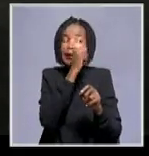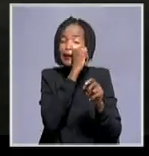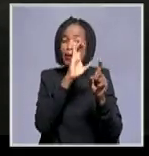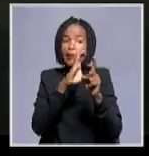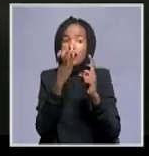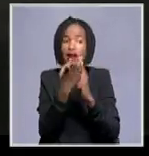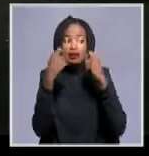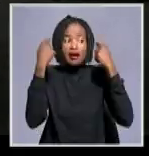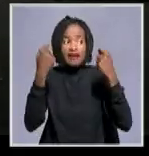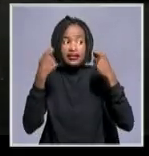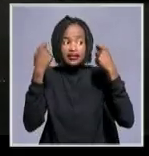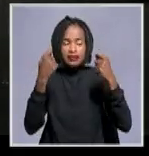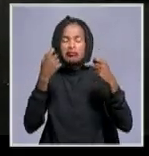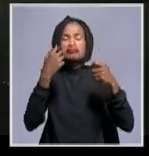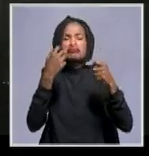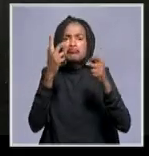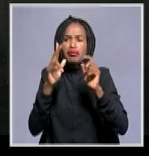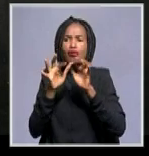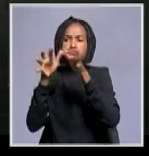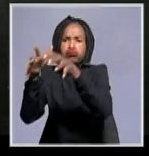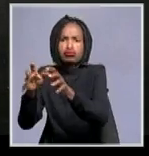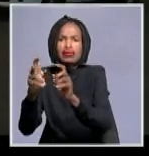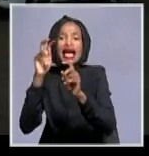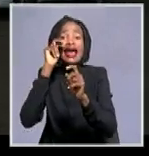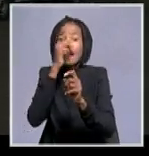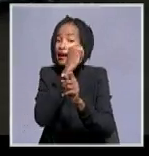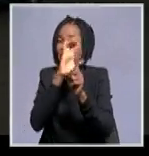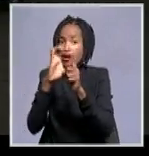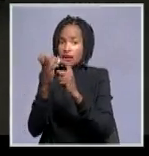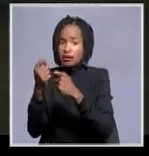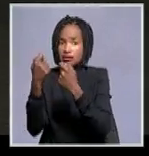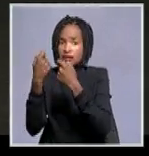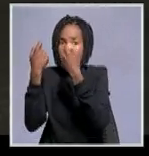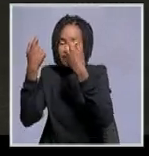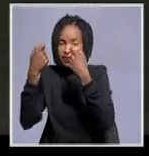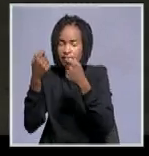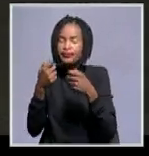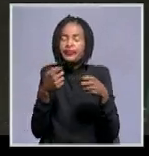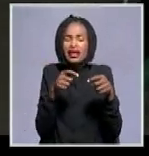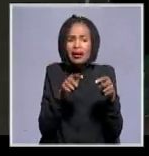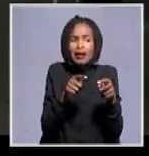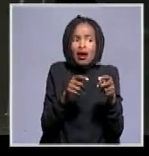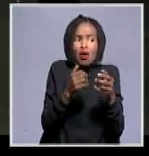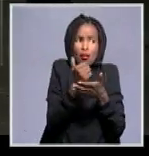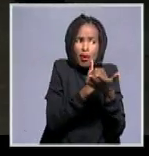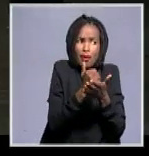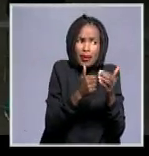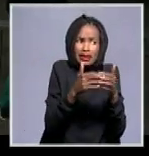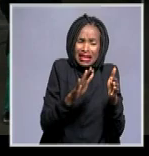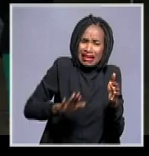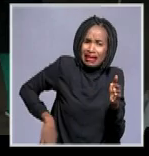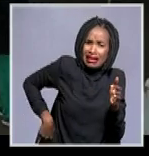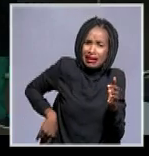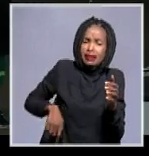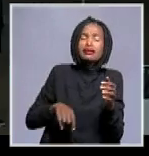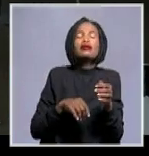so I think that some people also went that side but although you know the cleaning campaign started a bit late this morning